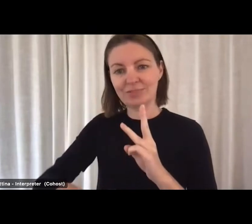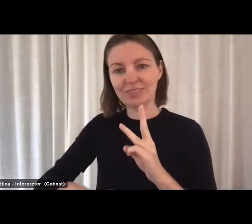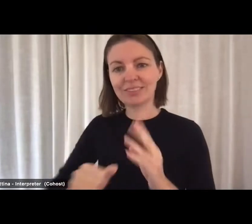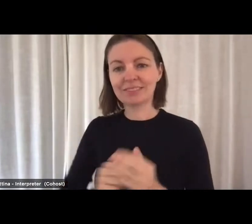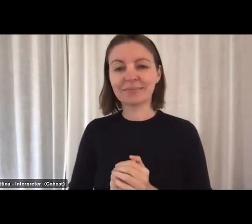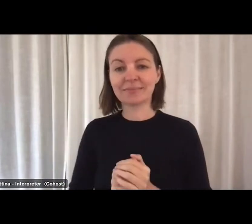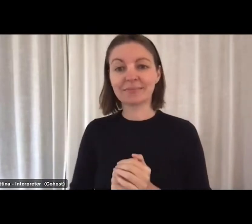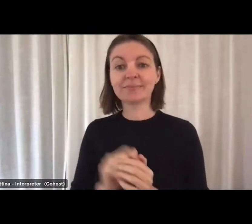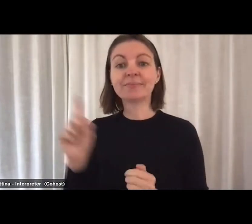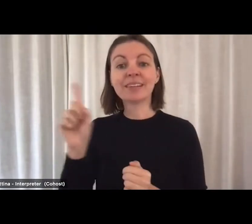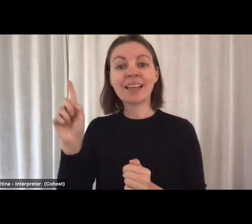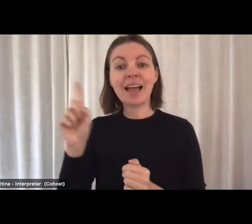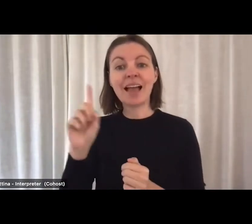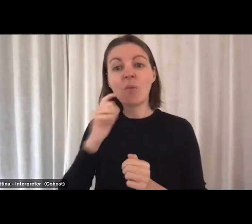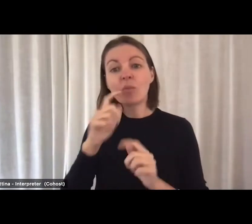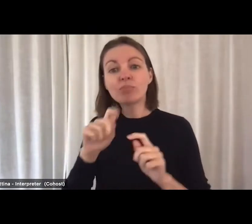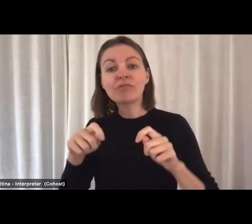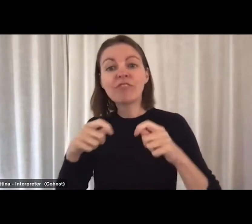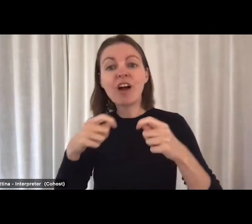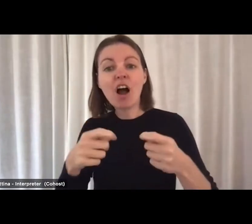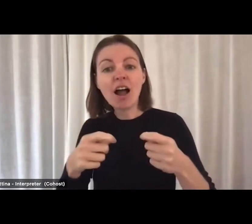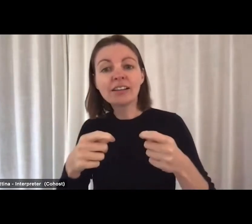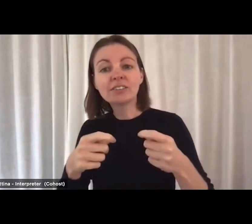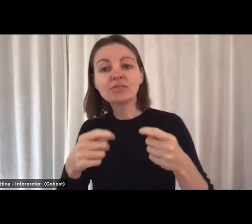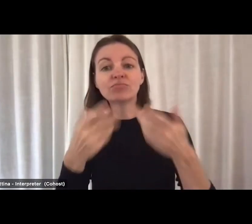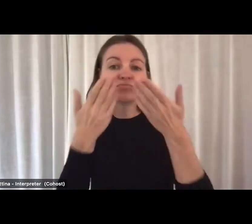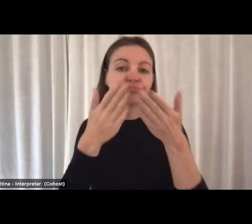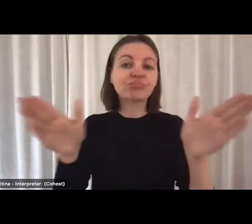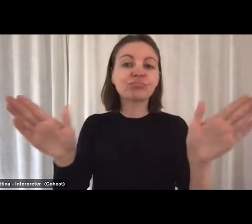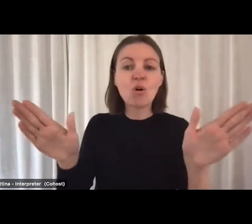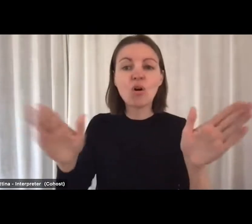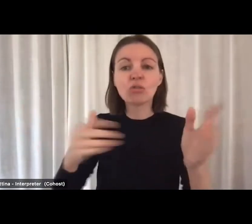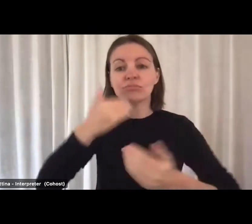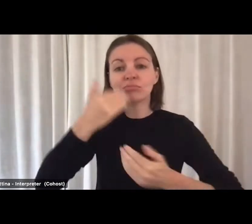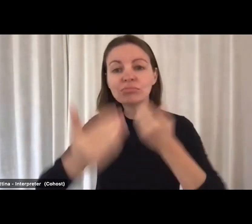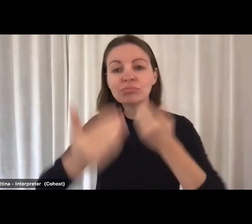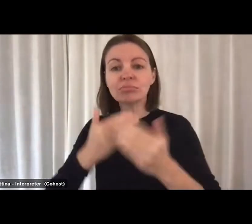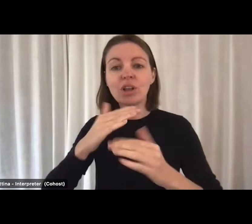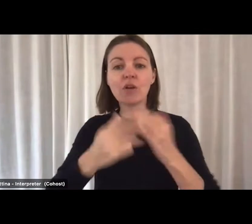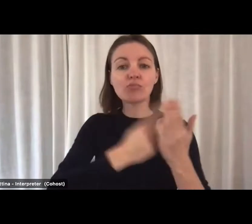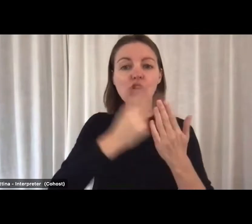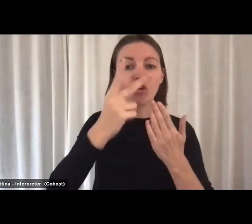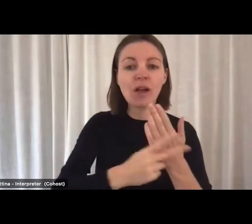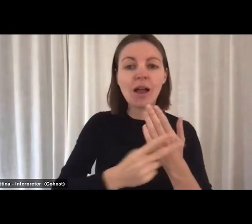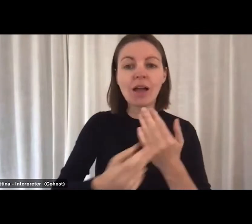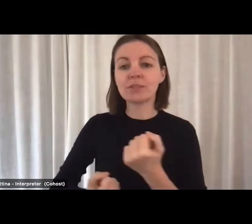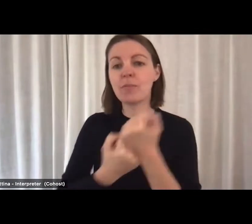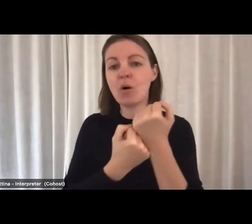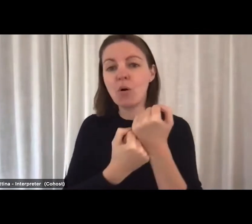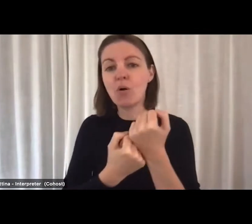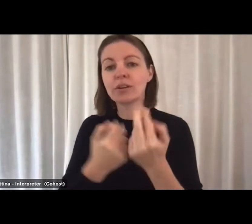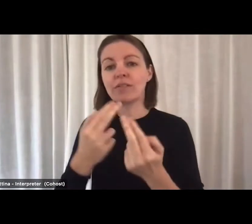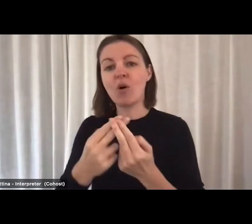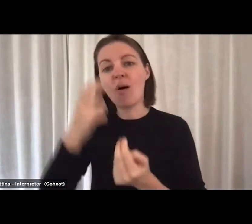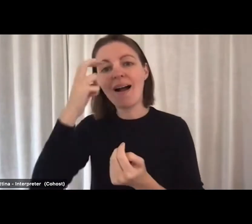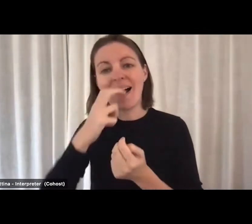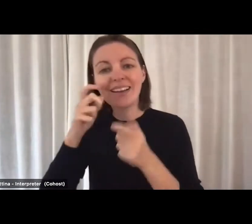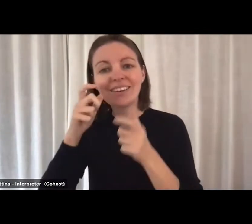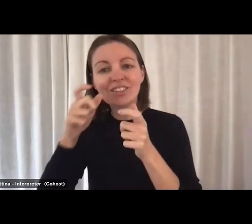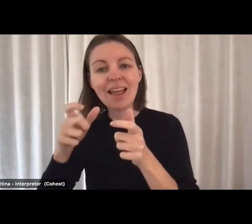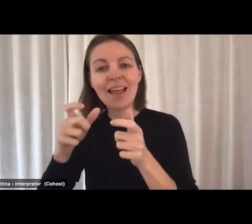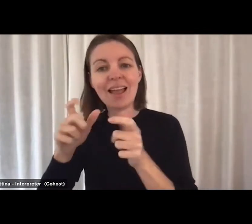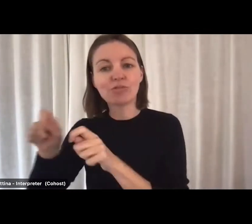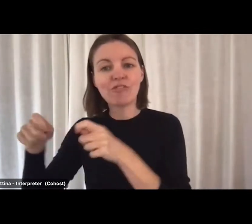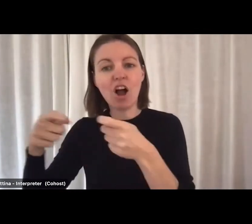Today's webinar will provide a broad outline of the programs and supports that are being offered to assist aged care providers across